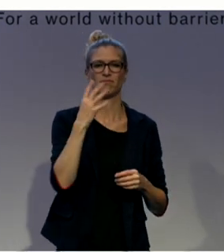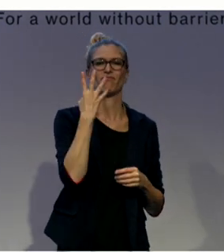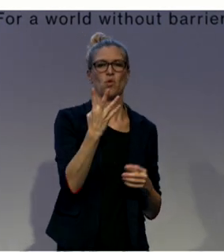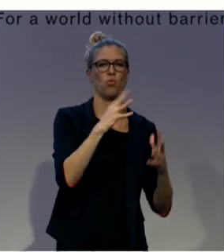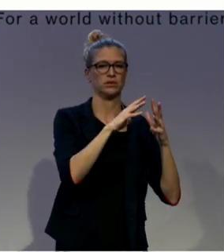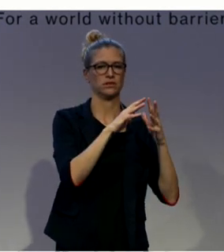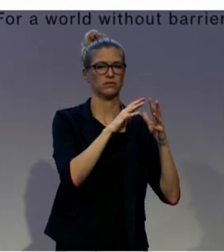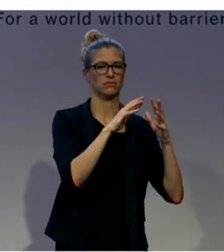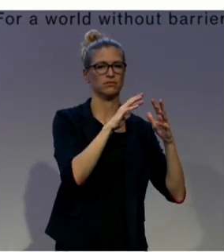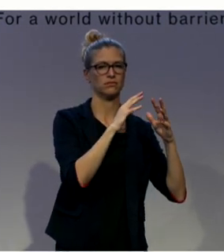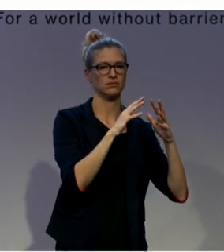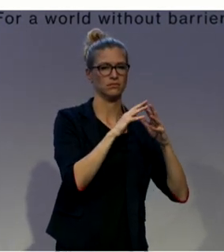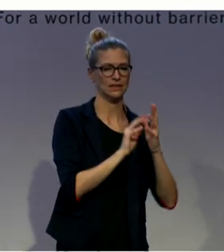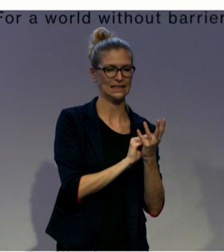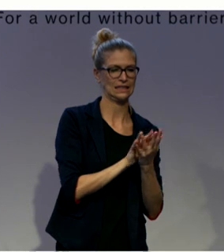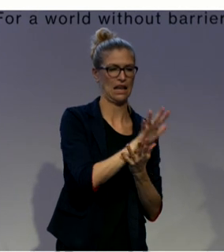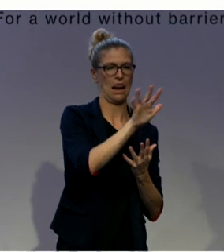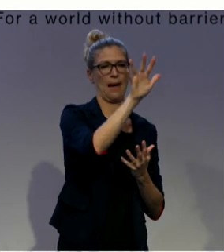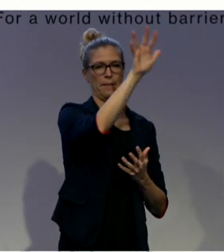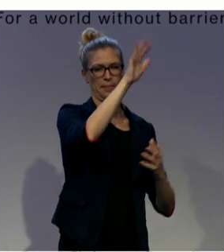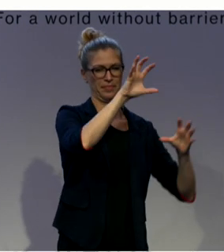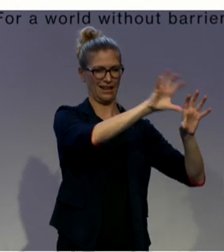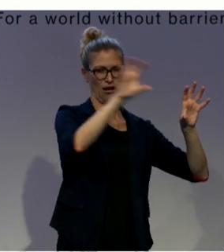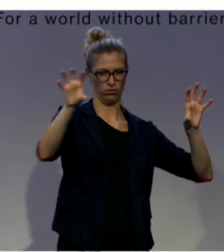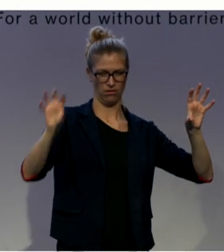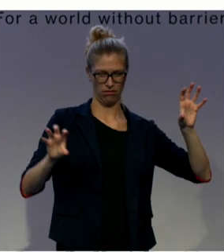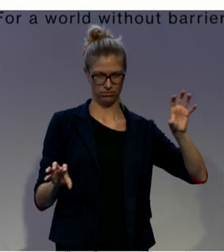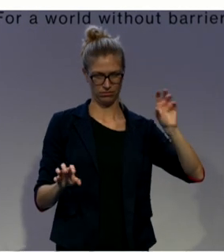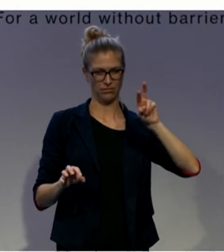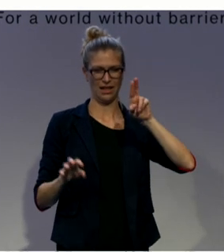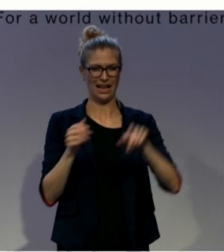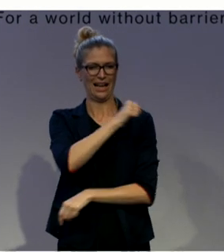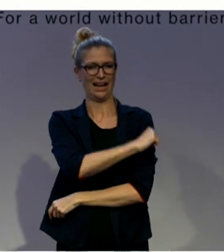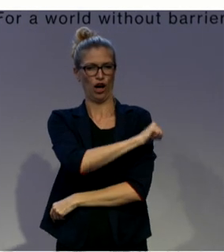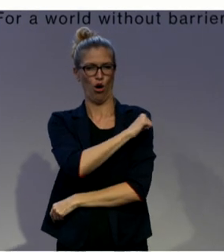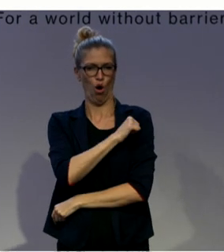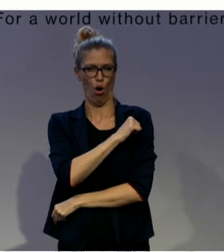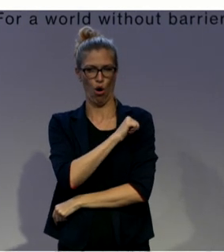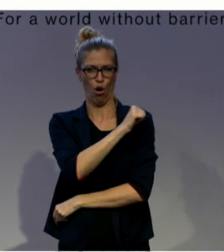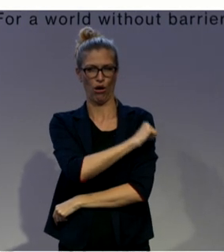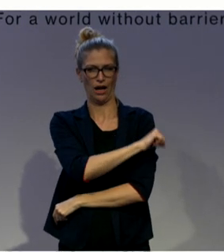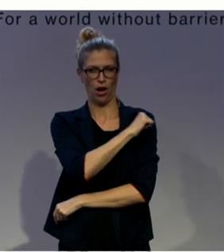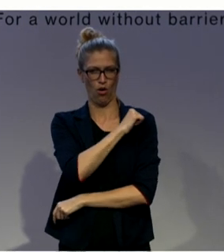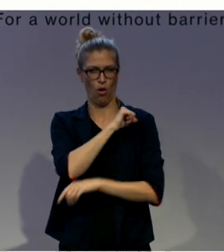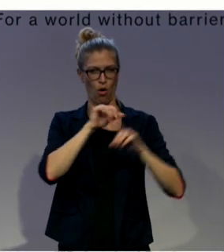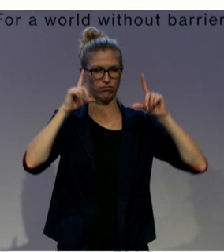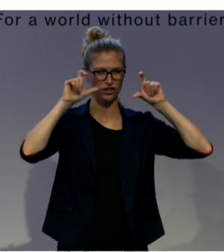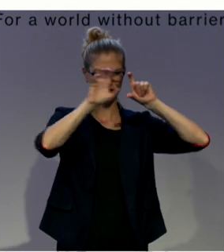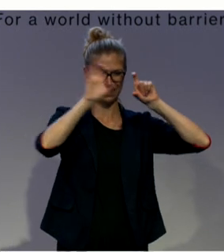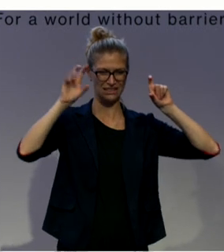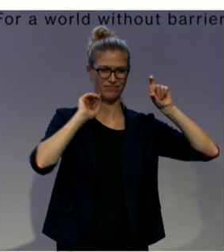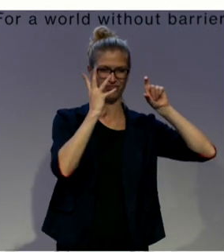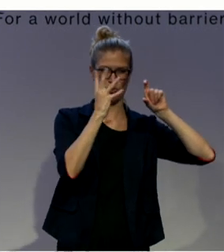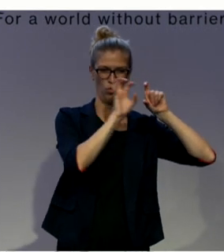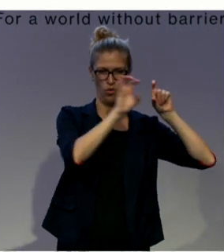serious crime problems. In this process, we were able to confirm how enormous is the